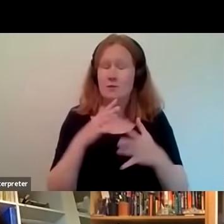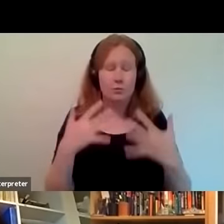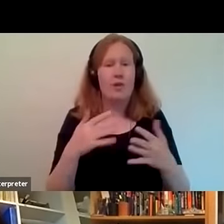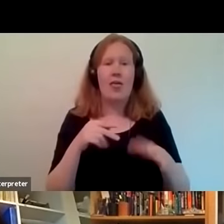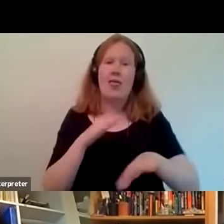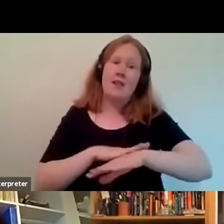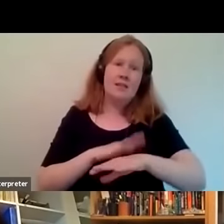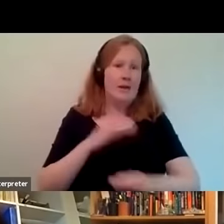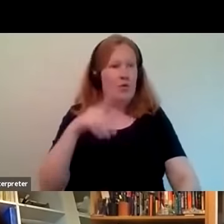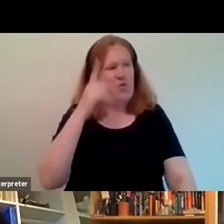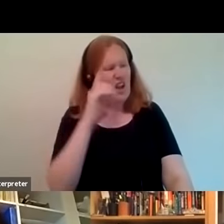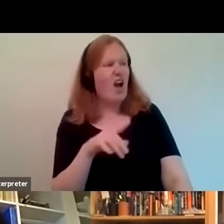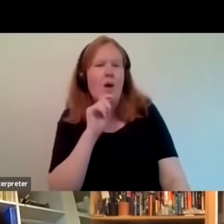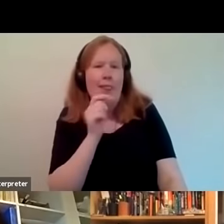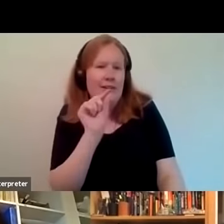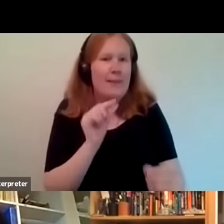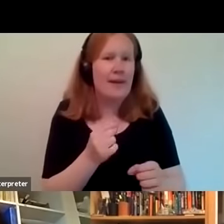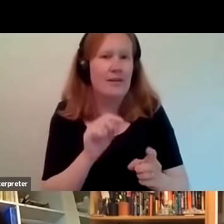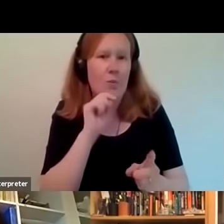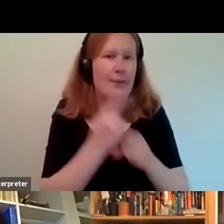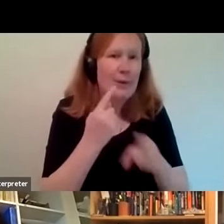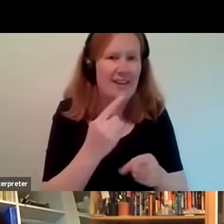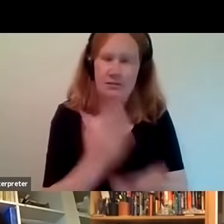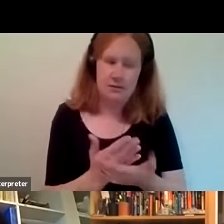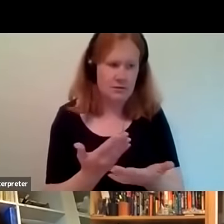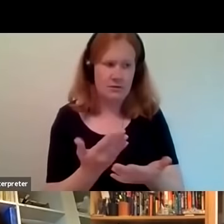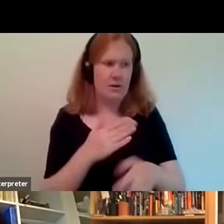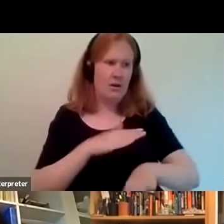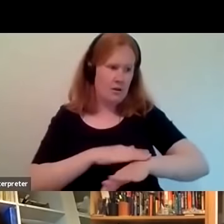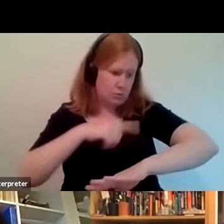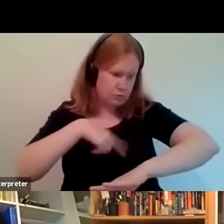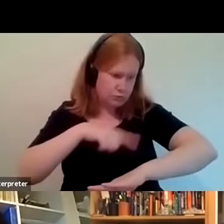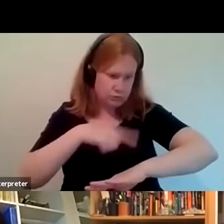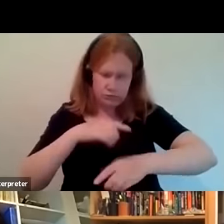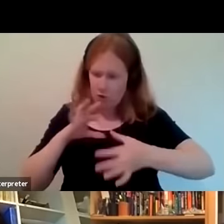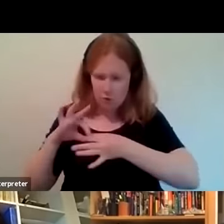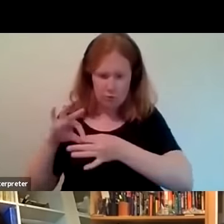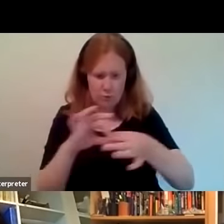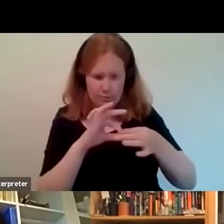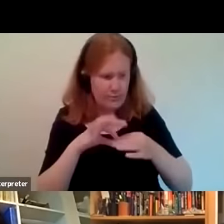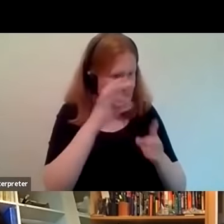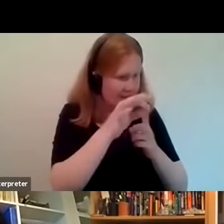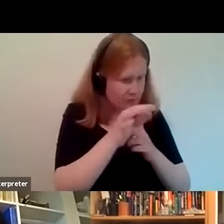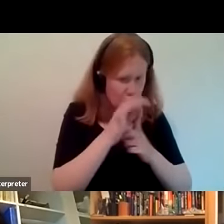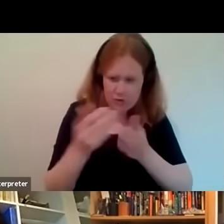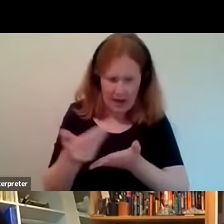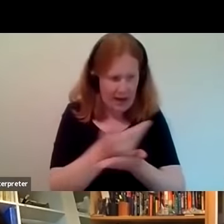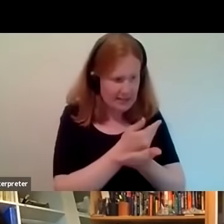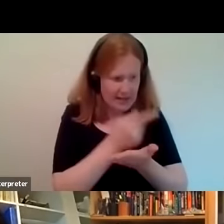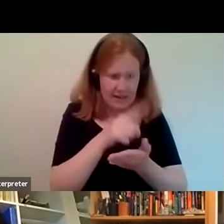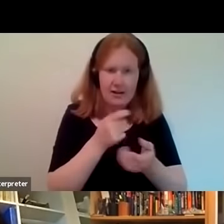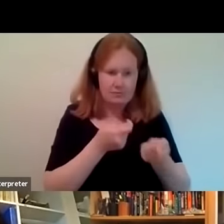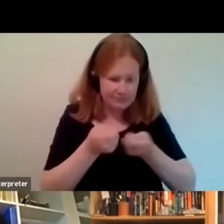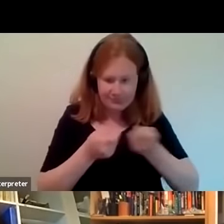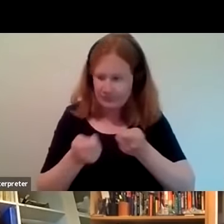take you might think that oh i'll just do this and it'll be quite quick but actually the time it does take to coordinate all of these interviews so to coordinate